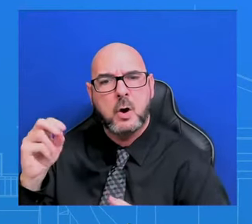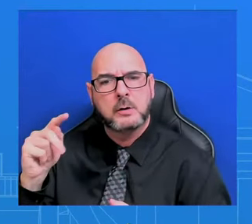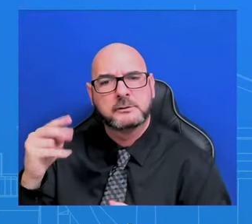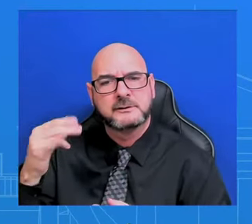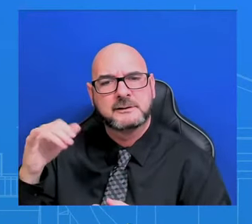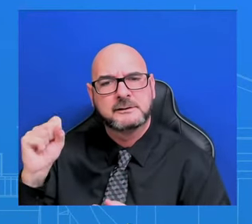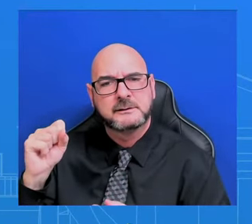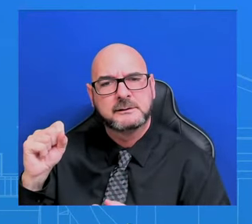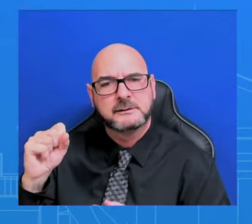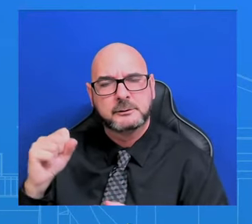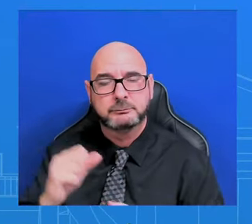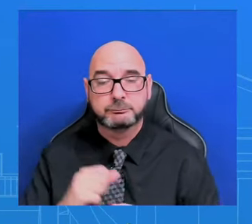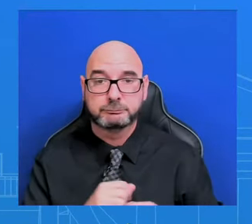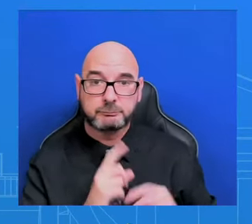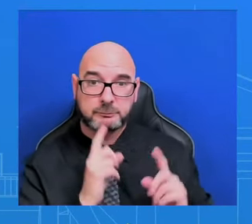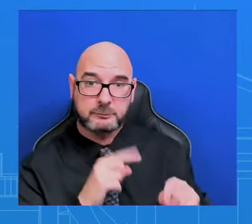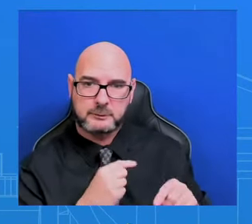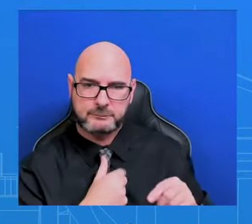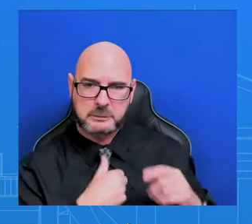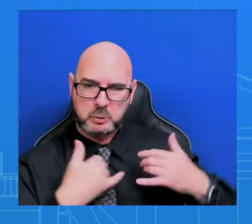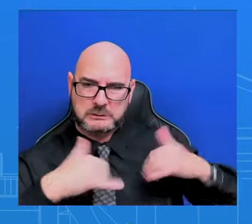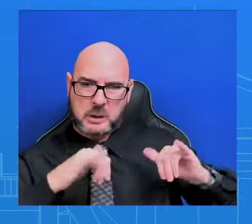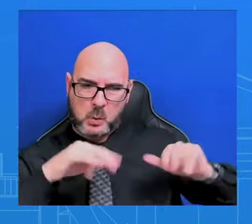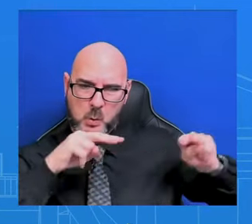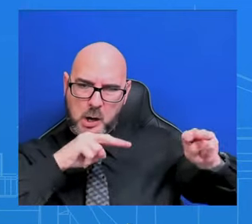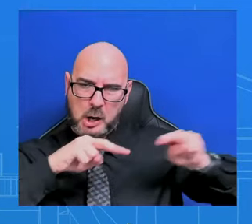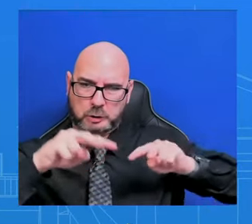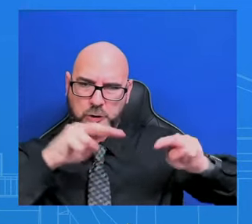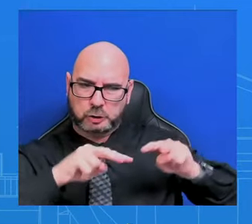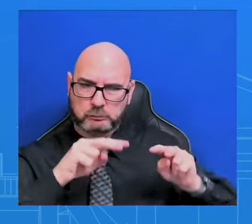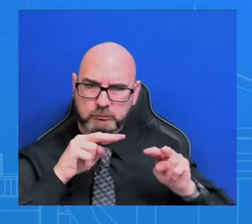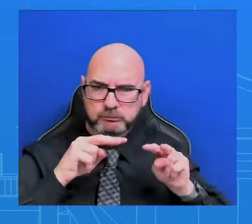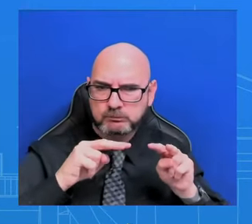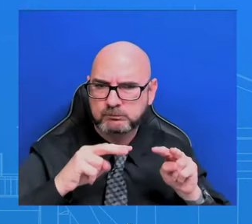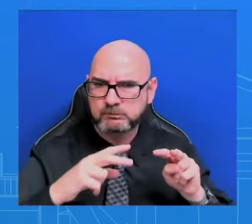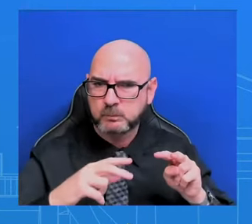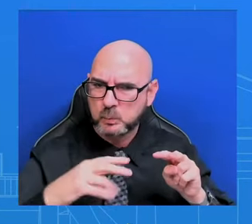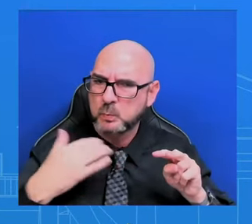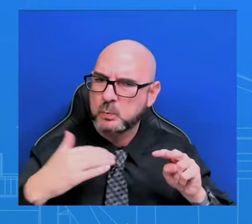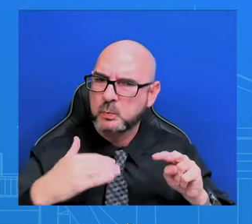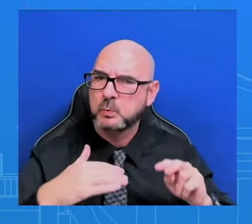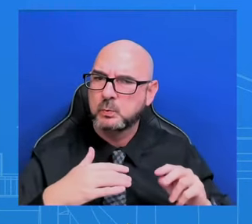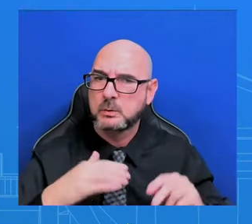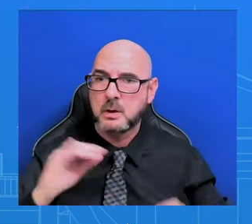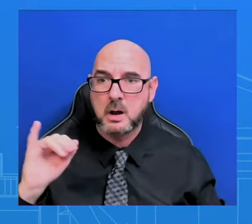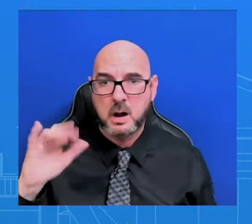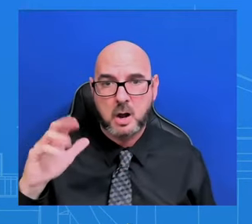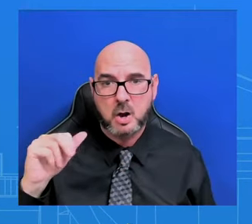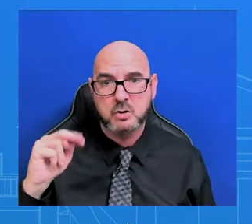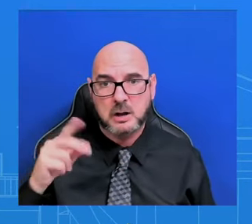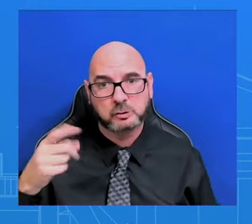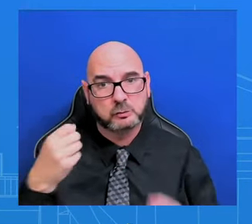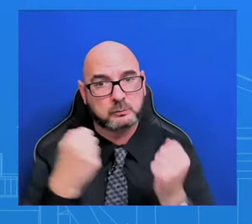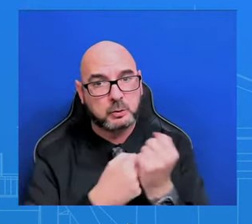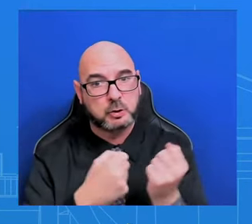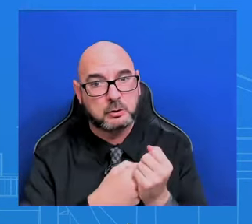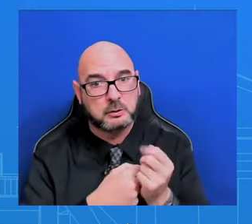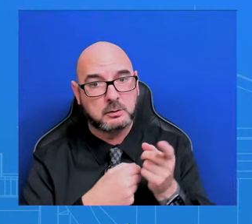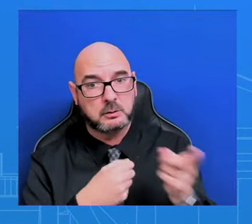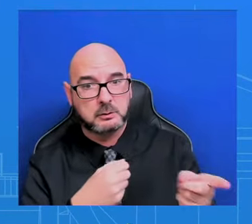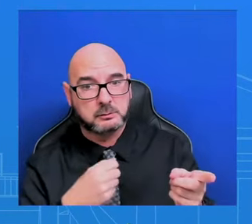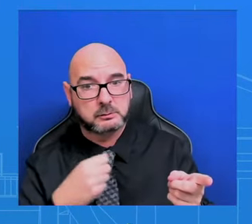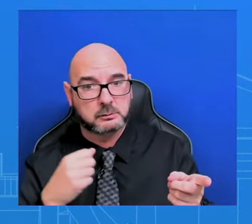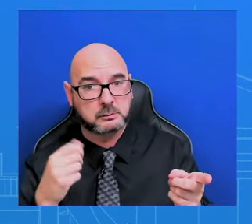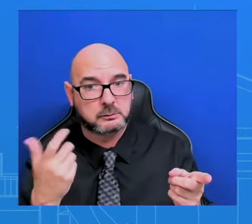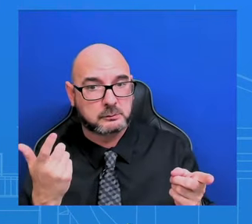mean, it's not, Iranian support of the Houthis is nothing new. They have not only supplied things to them, but to Hamas